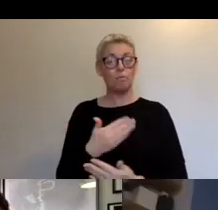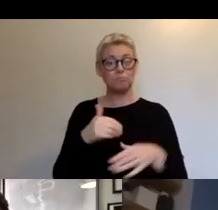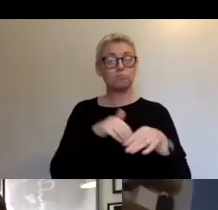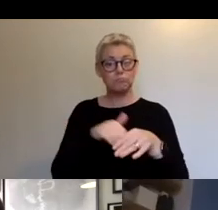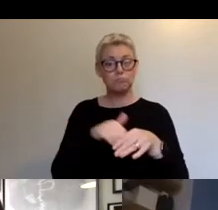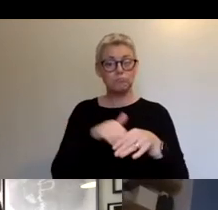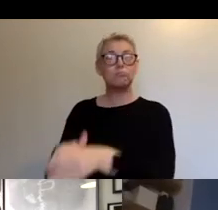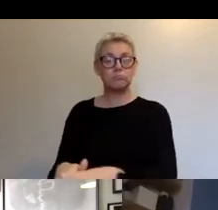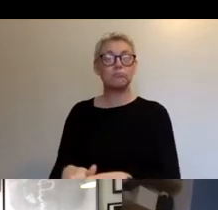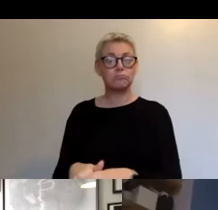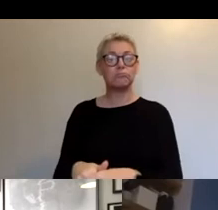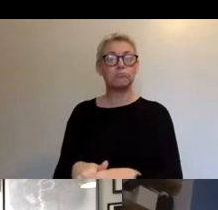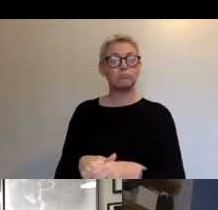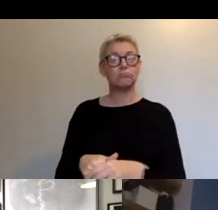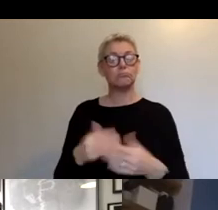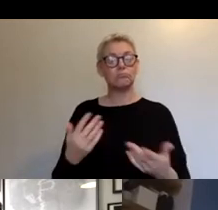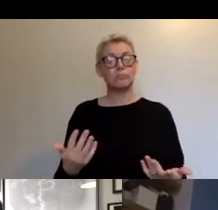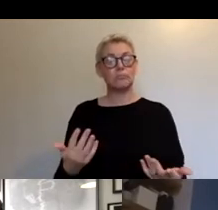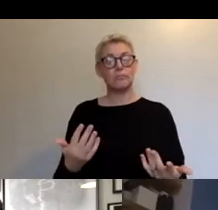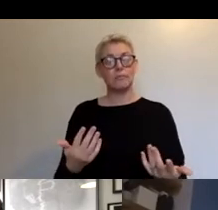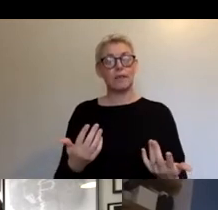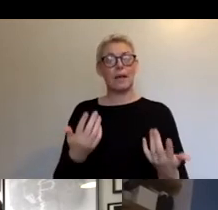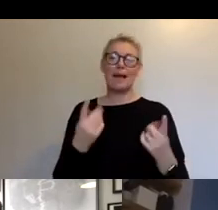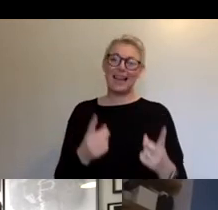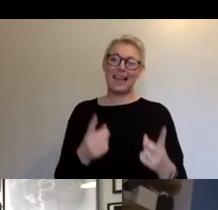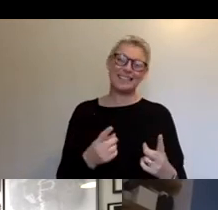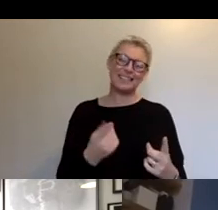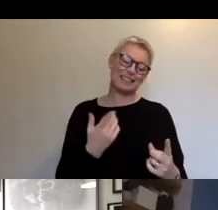And lots of it was helped by the amplification brought by Bristol Arts Channel.